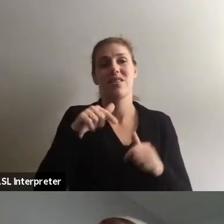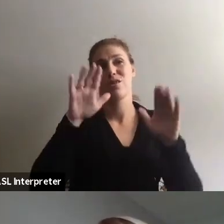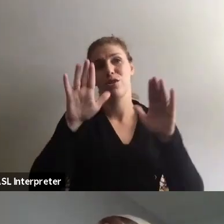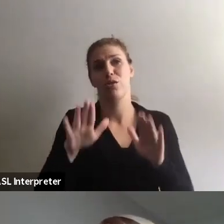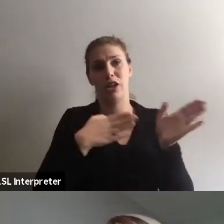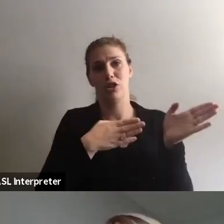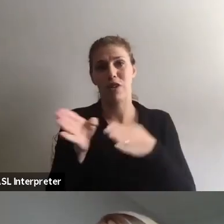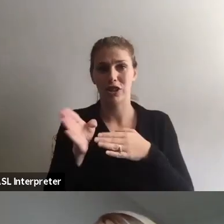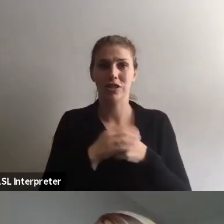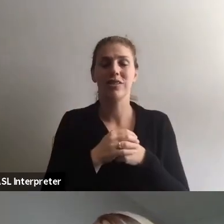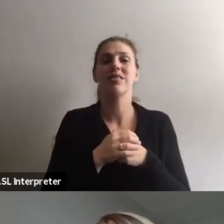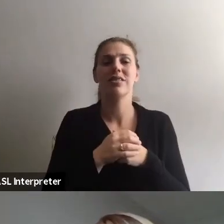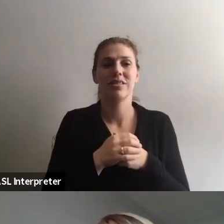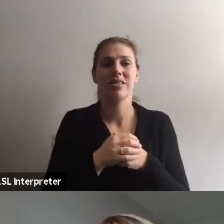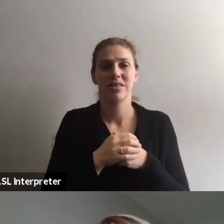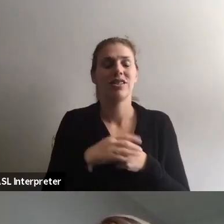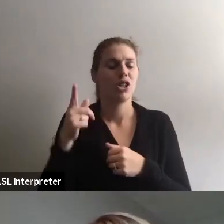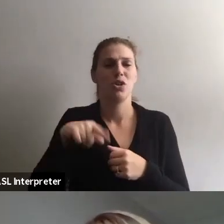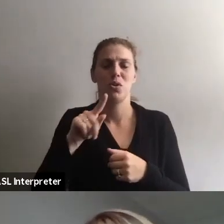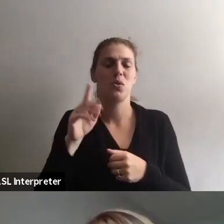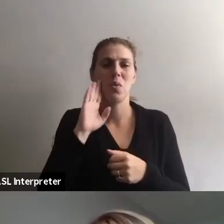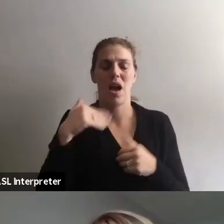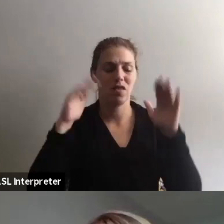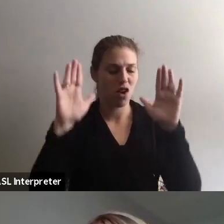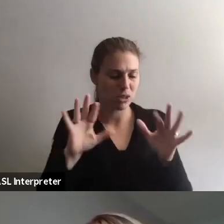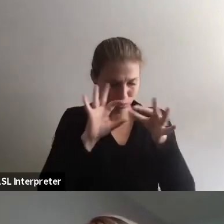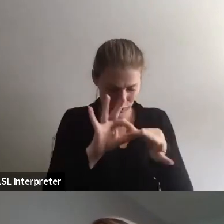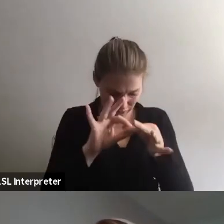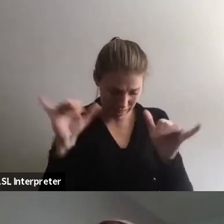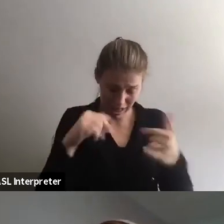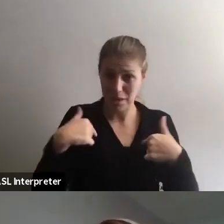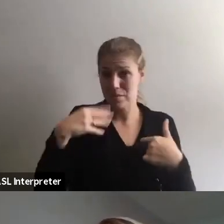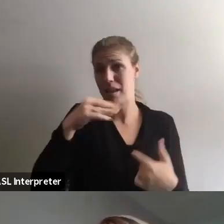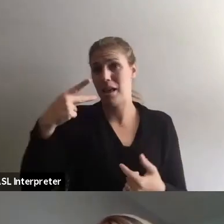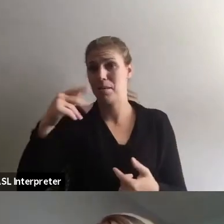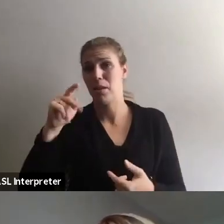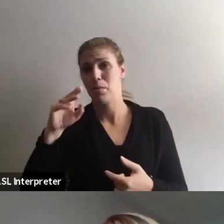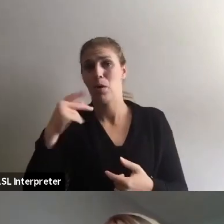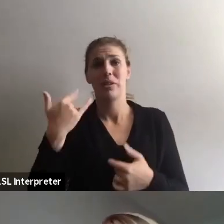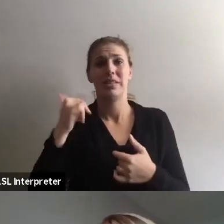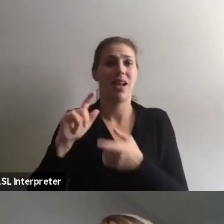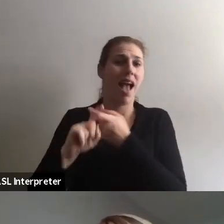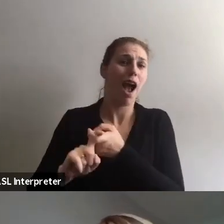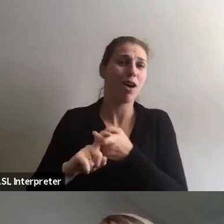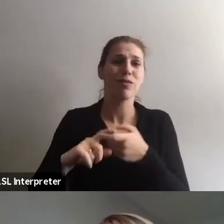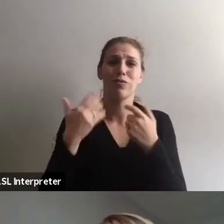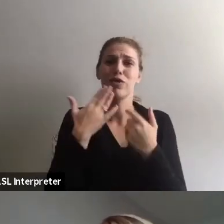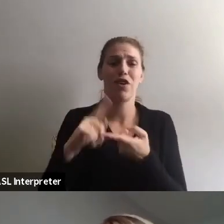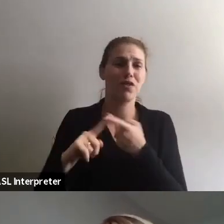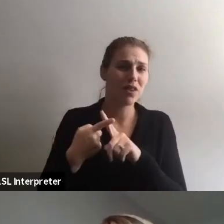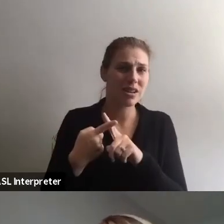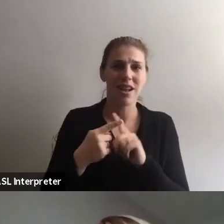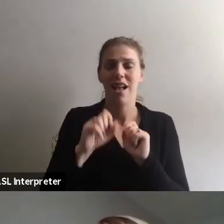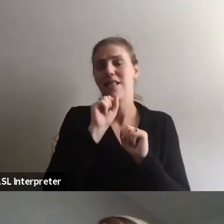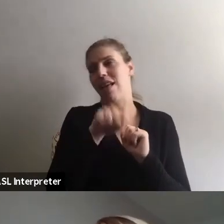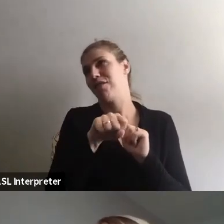direction. Just, you'll have awesome relationships like me and Palermo. We still hang out. We're good friends. Love